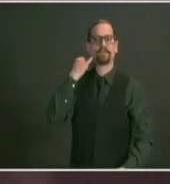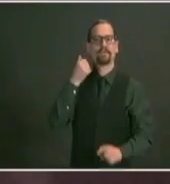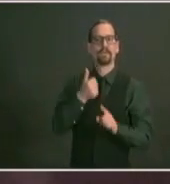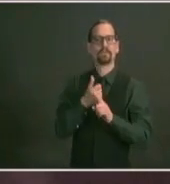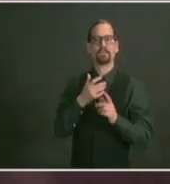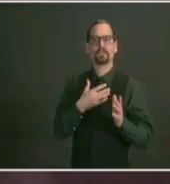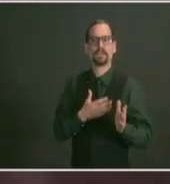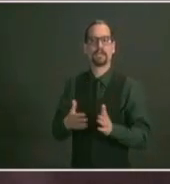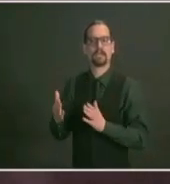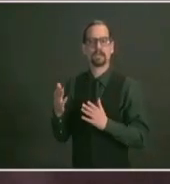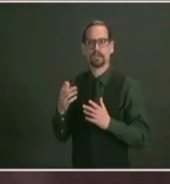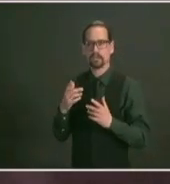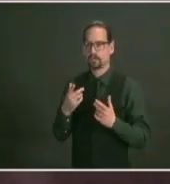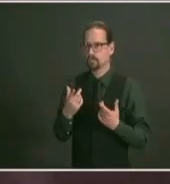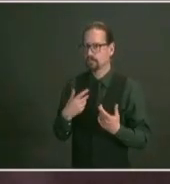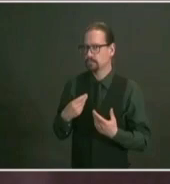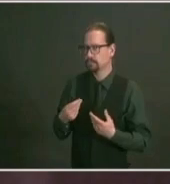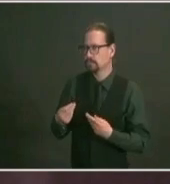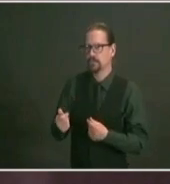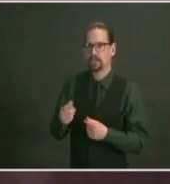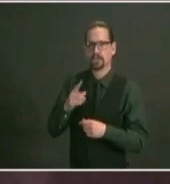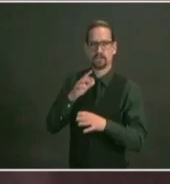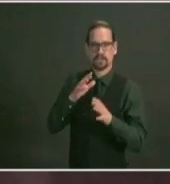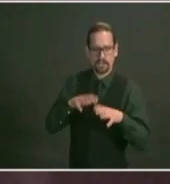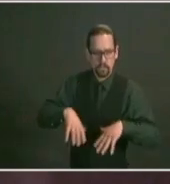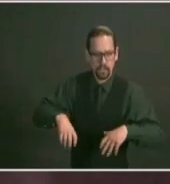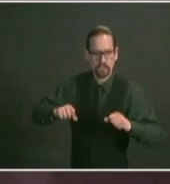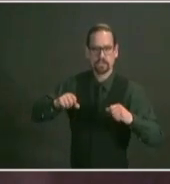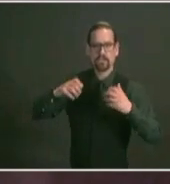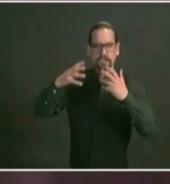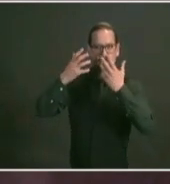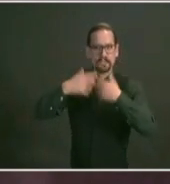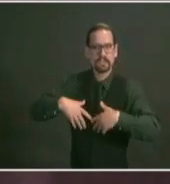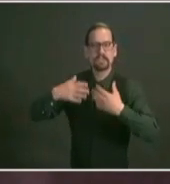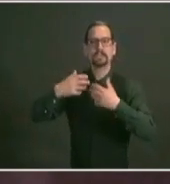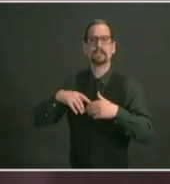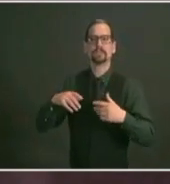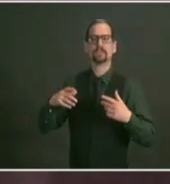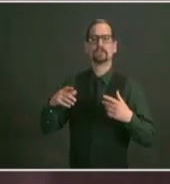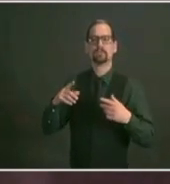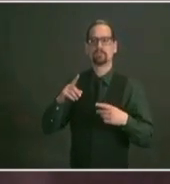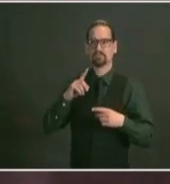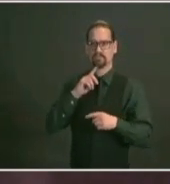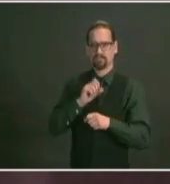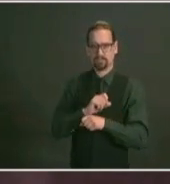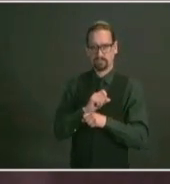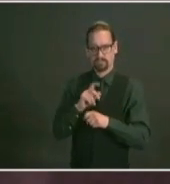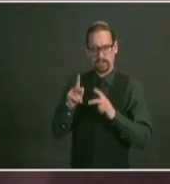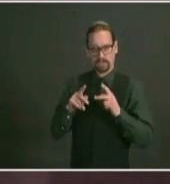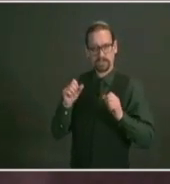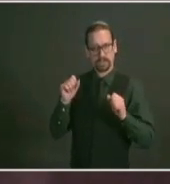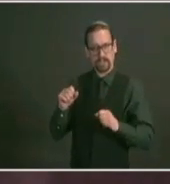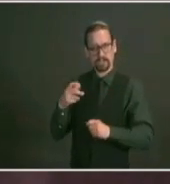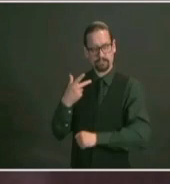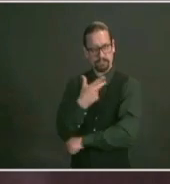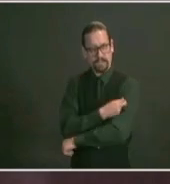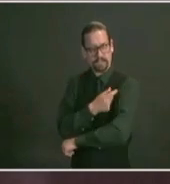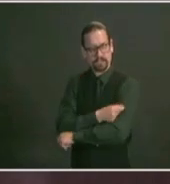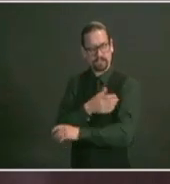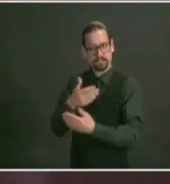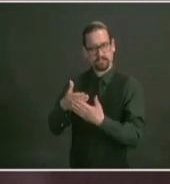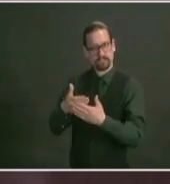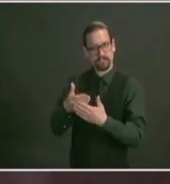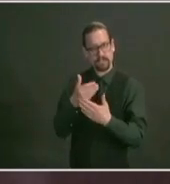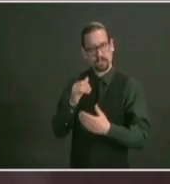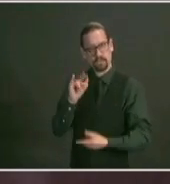that the system will allow for every person who wants a vaccine to be vaccinated by july 15th so that